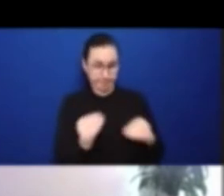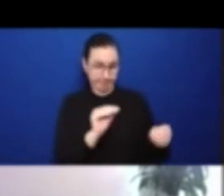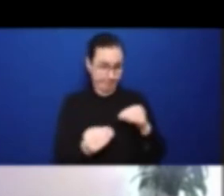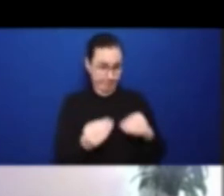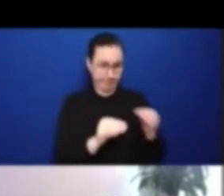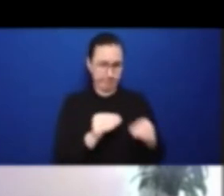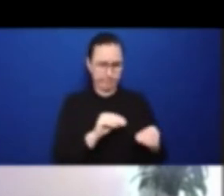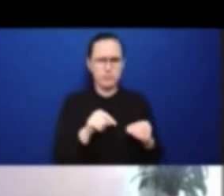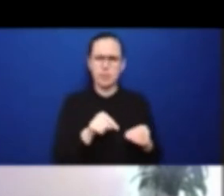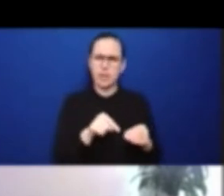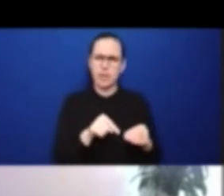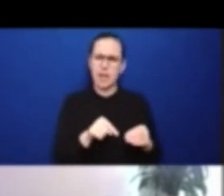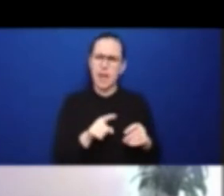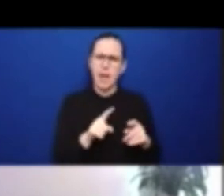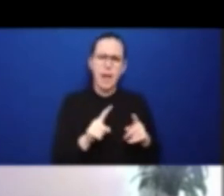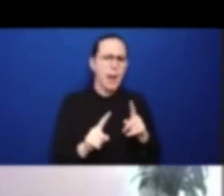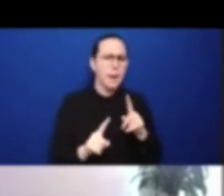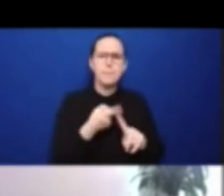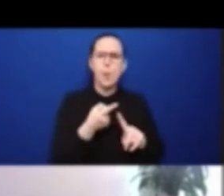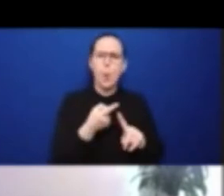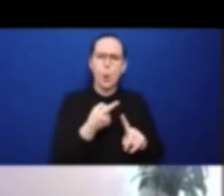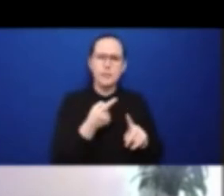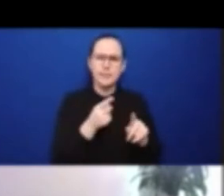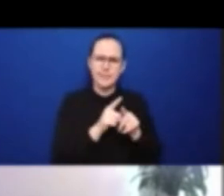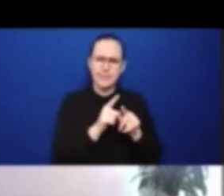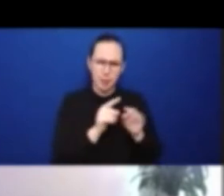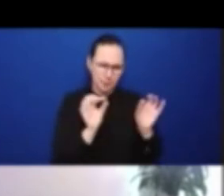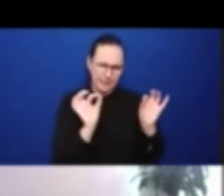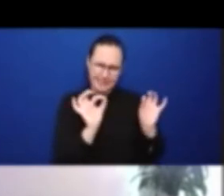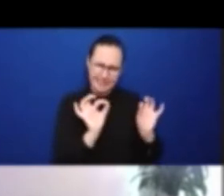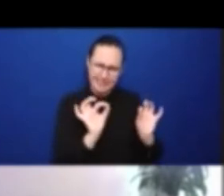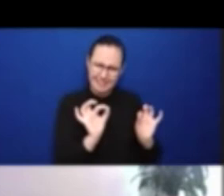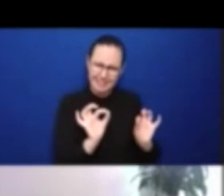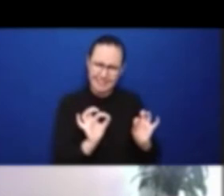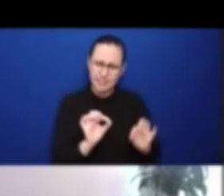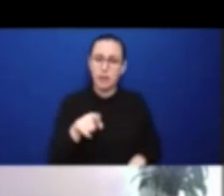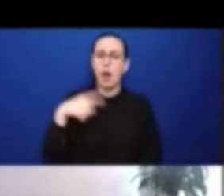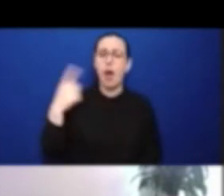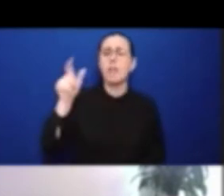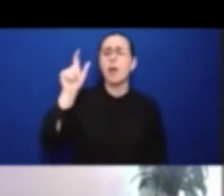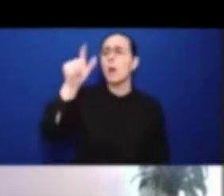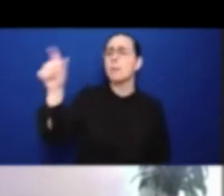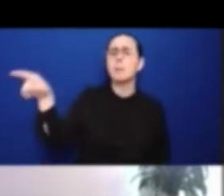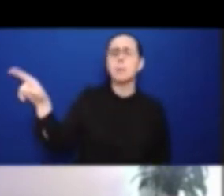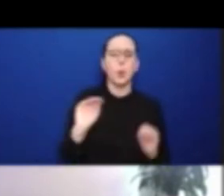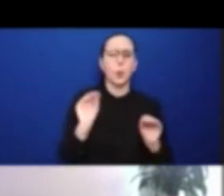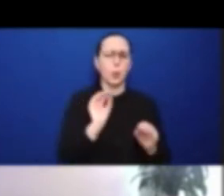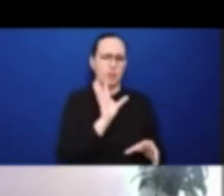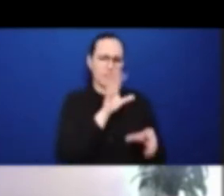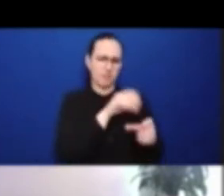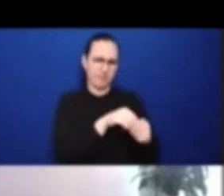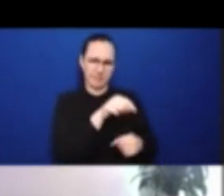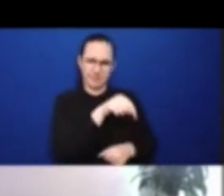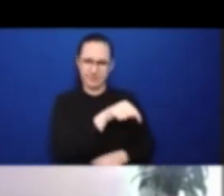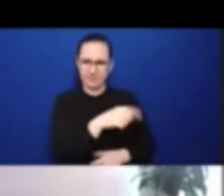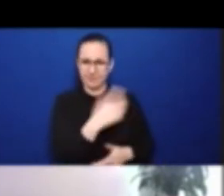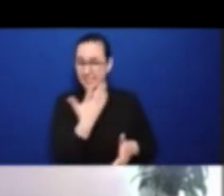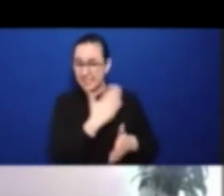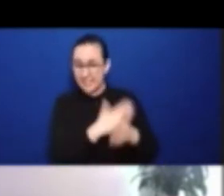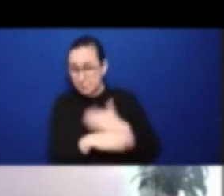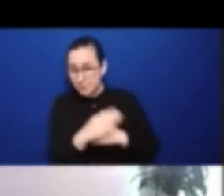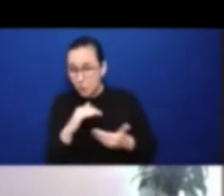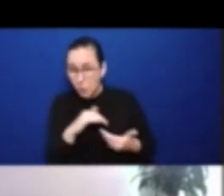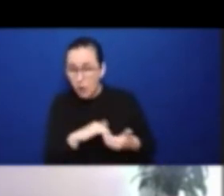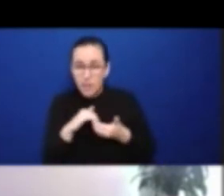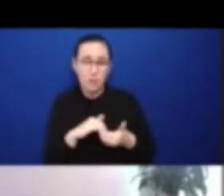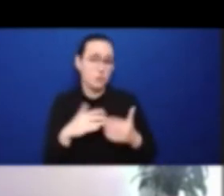the common citizen, people who may not be affiliated to disability persons organizations, but as here I see on the